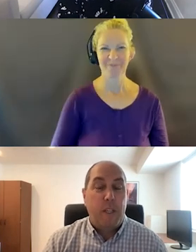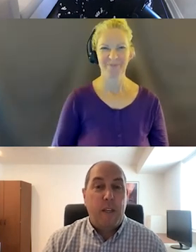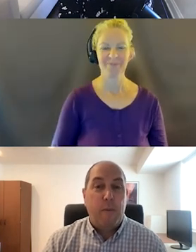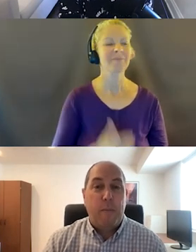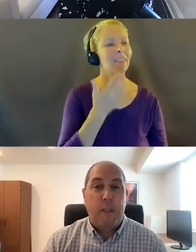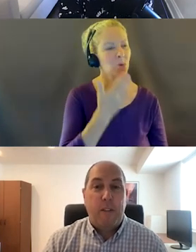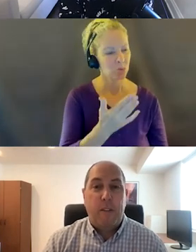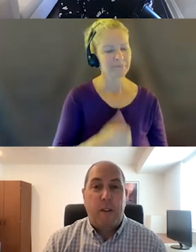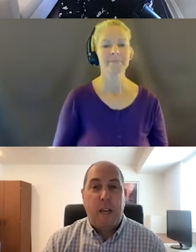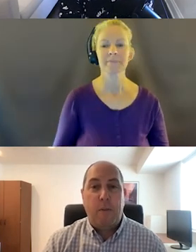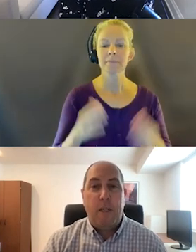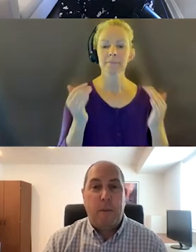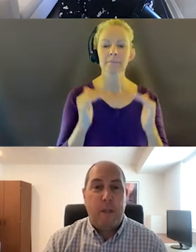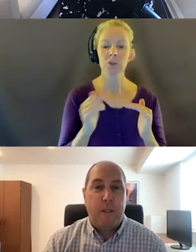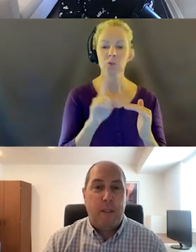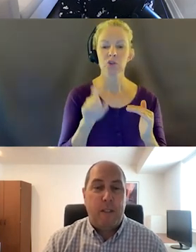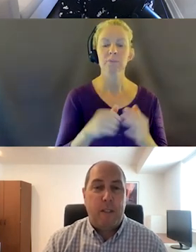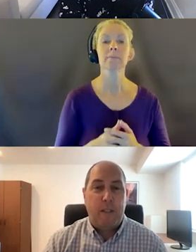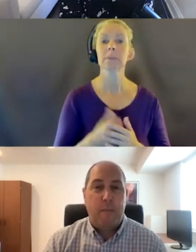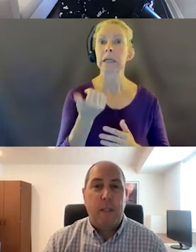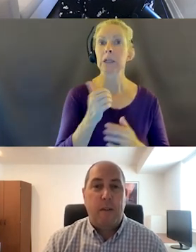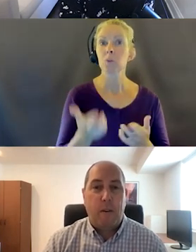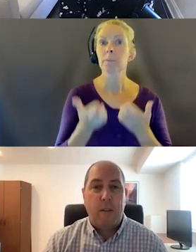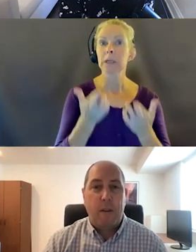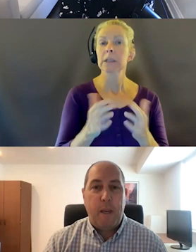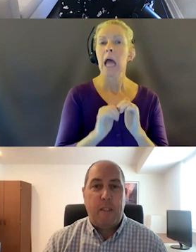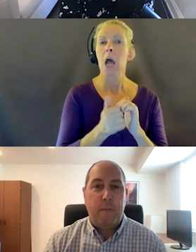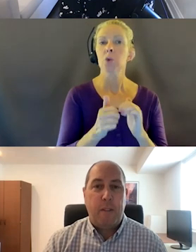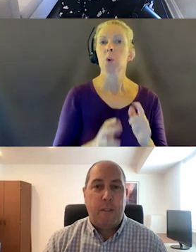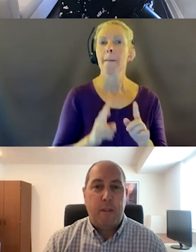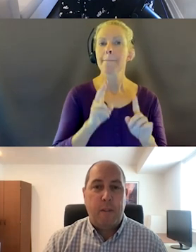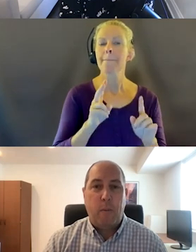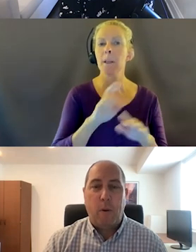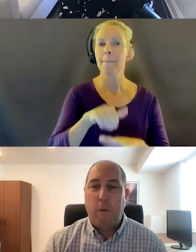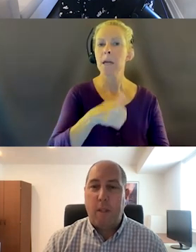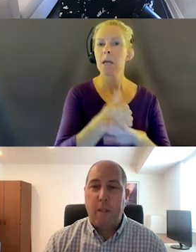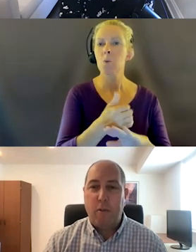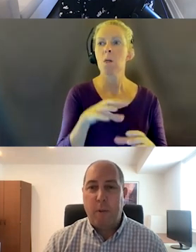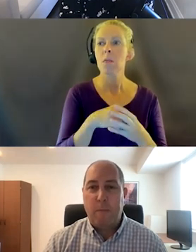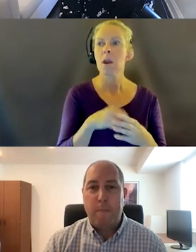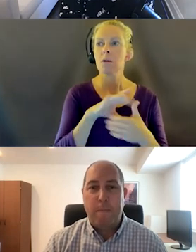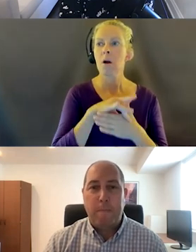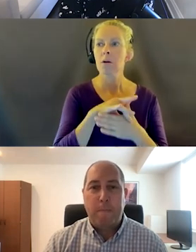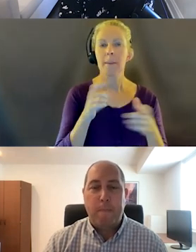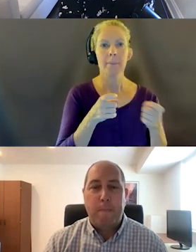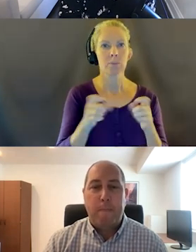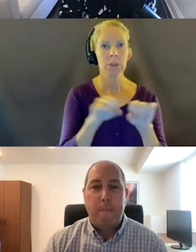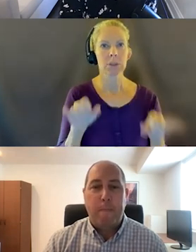question. Any recommendations on how to implement design systems in content management systems like WordPress and Drupal?